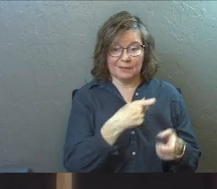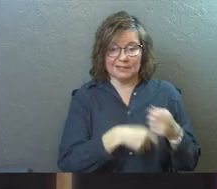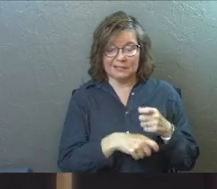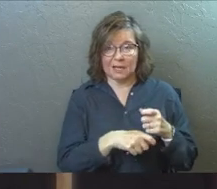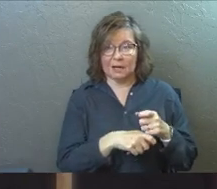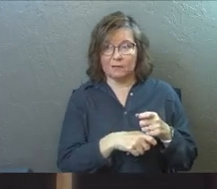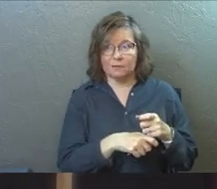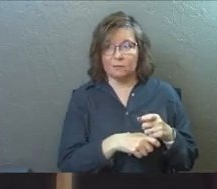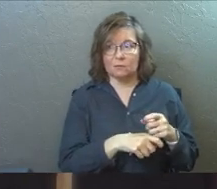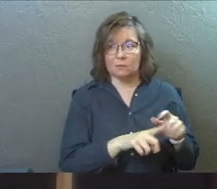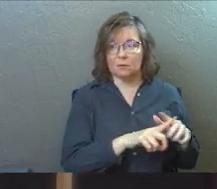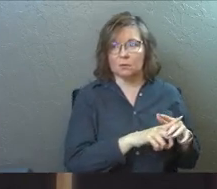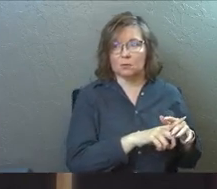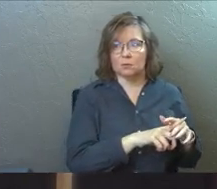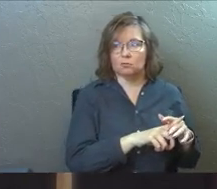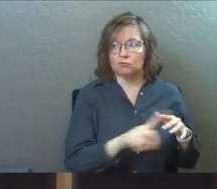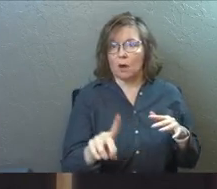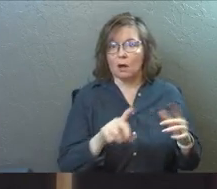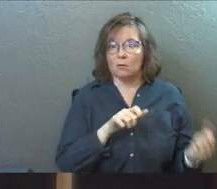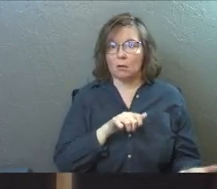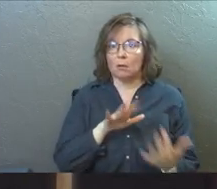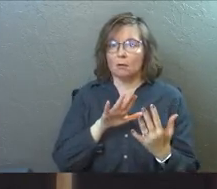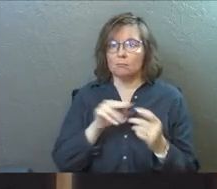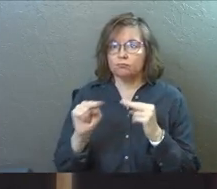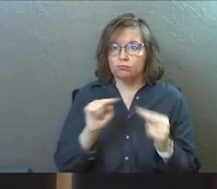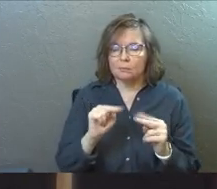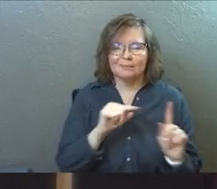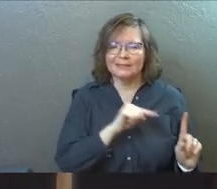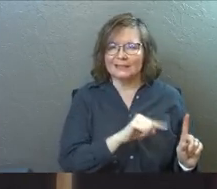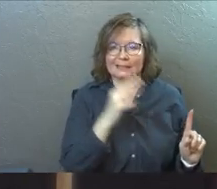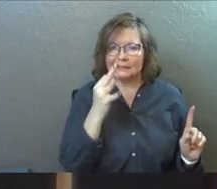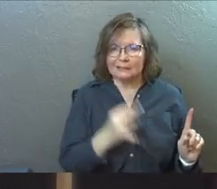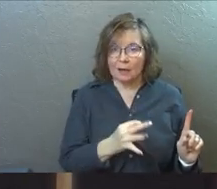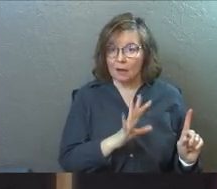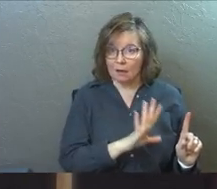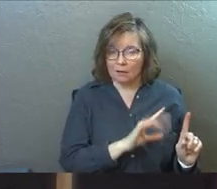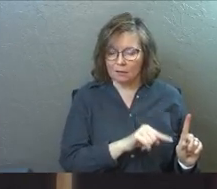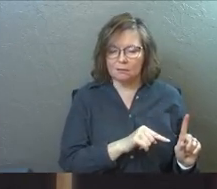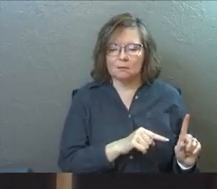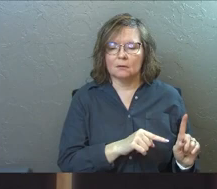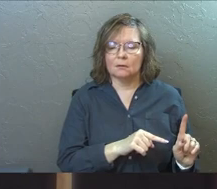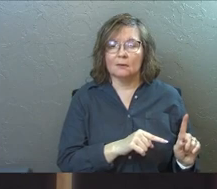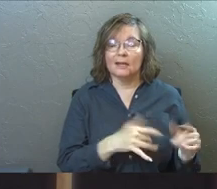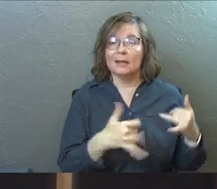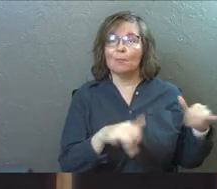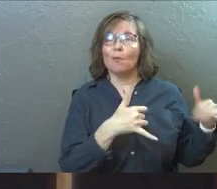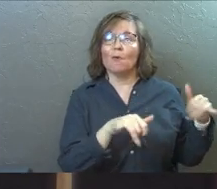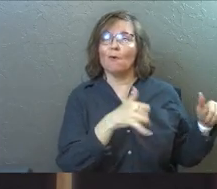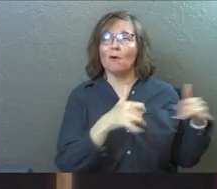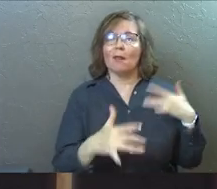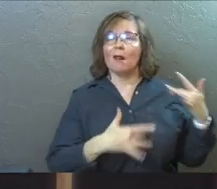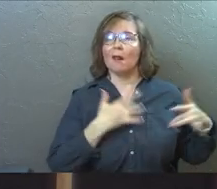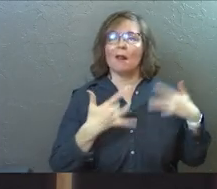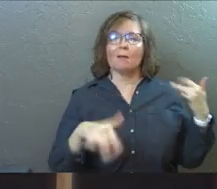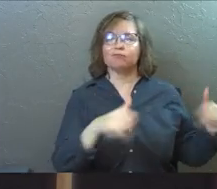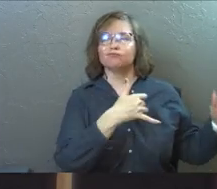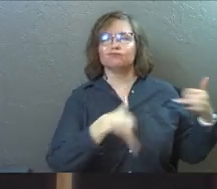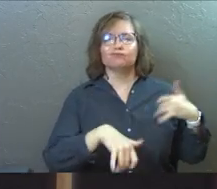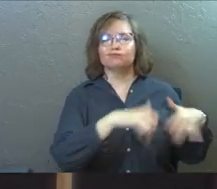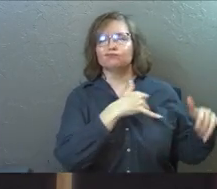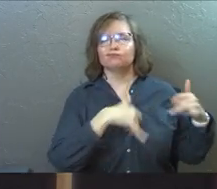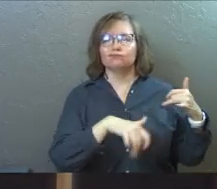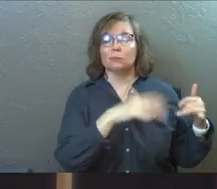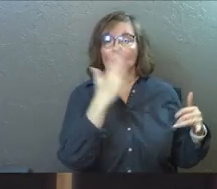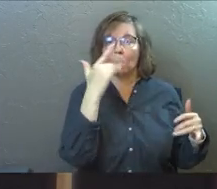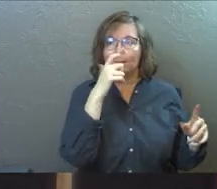of running out or trying to negotiate, instead Belshazzar, the way the story goes, he throws a party. He